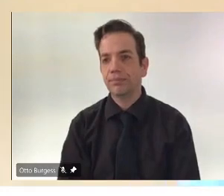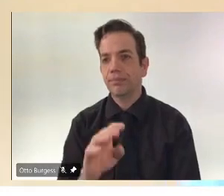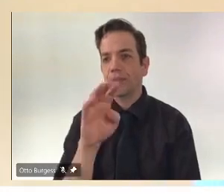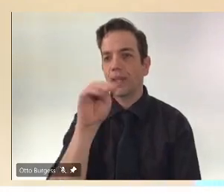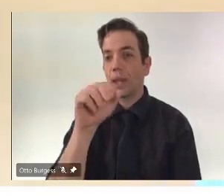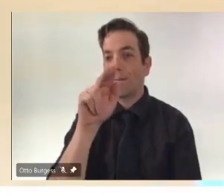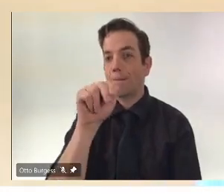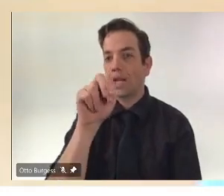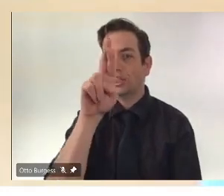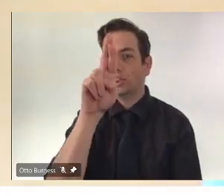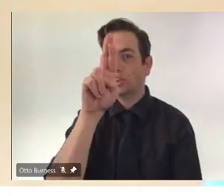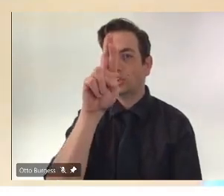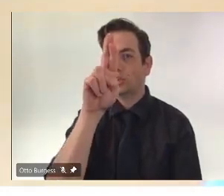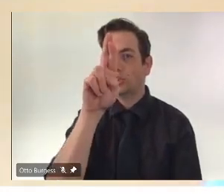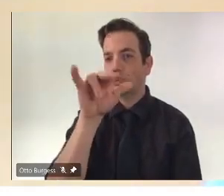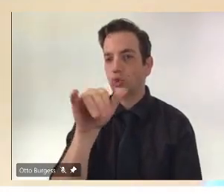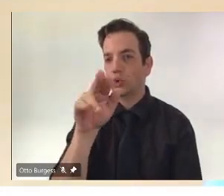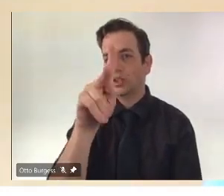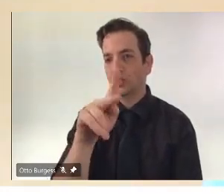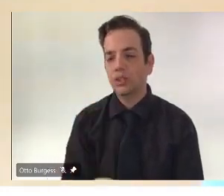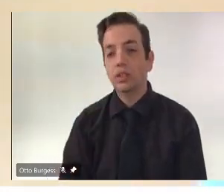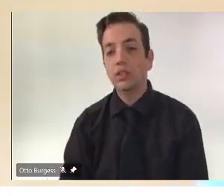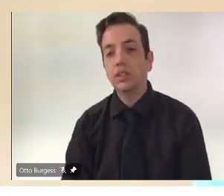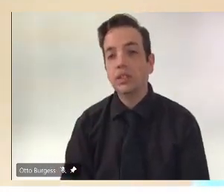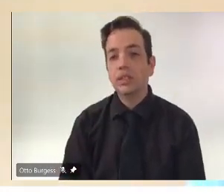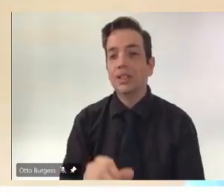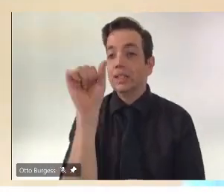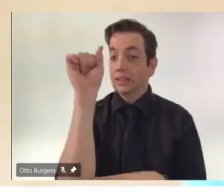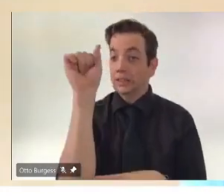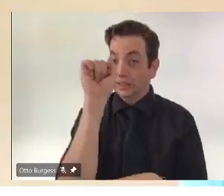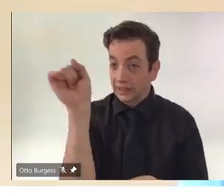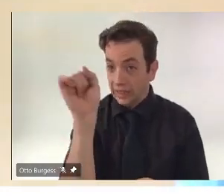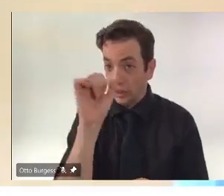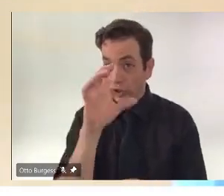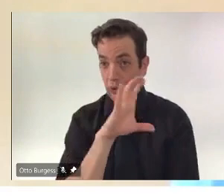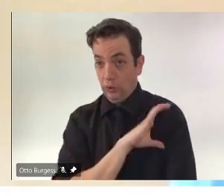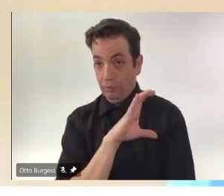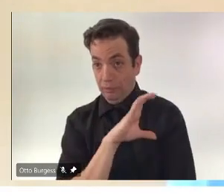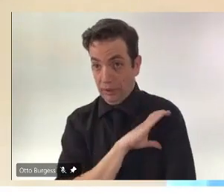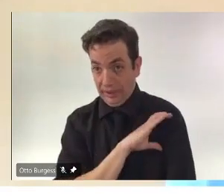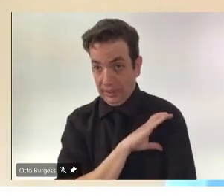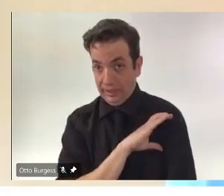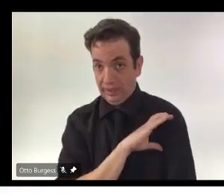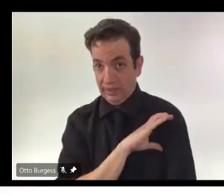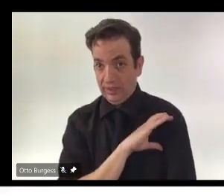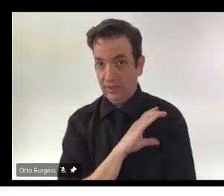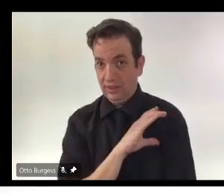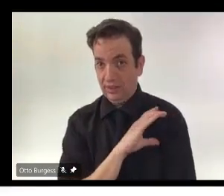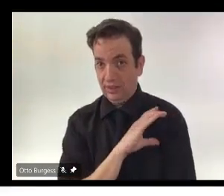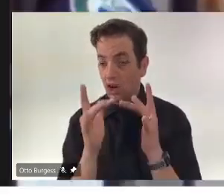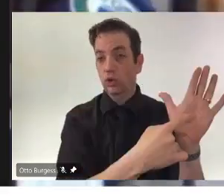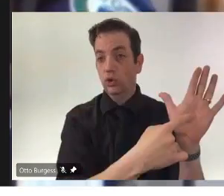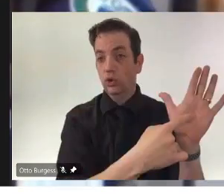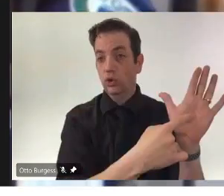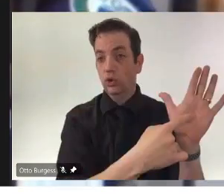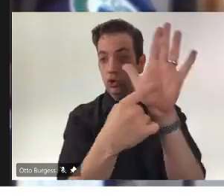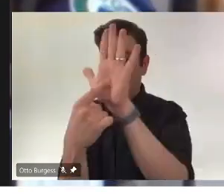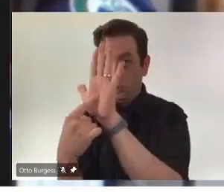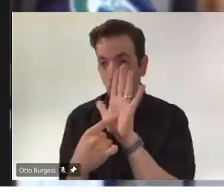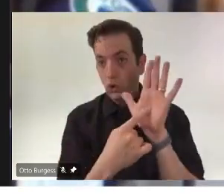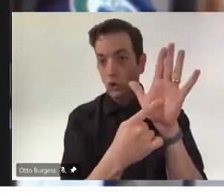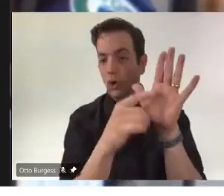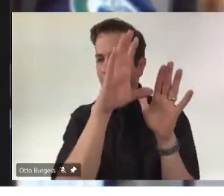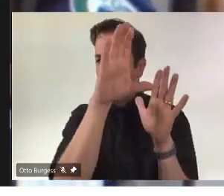photos on social media of people in violation of public health orders at rallies. I guess I want to know what the government's